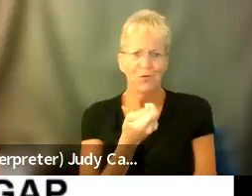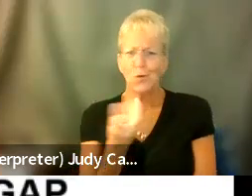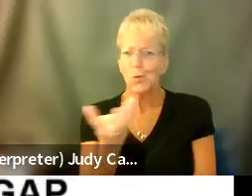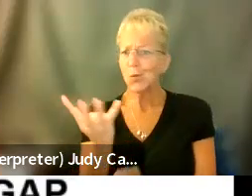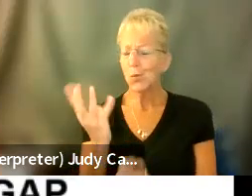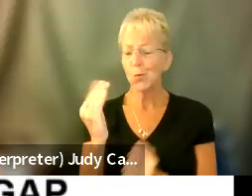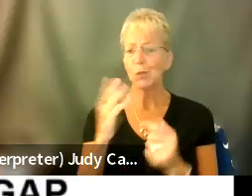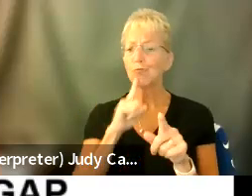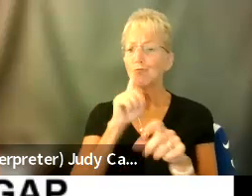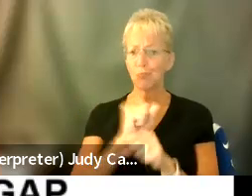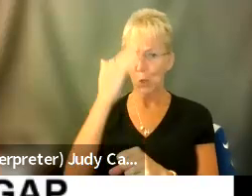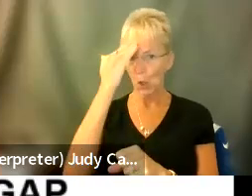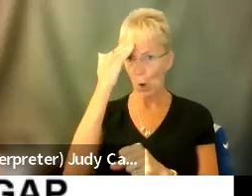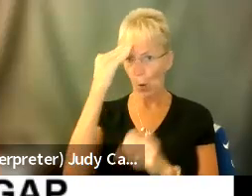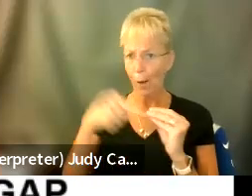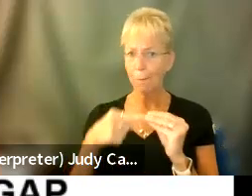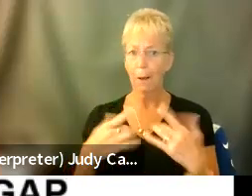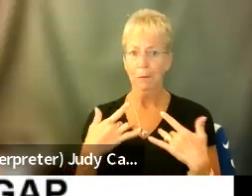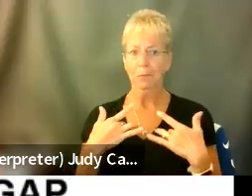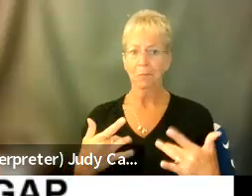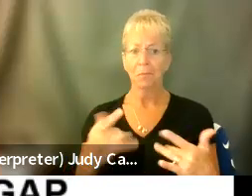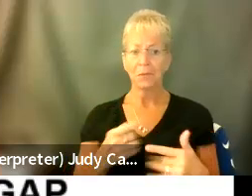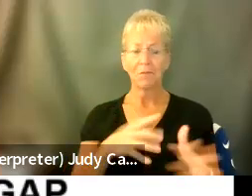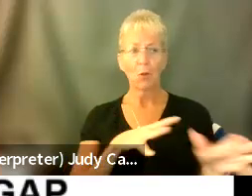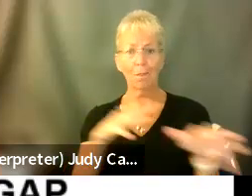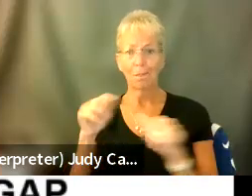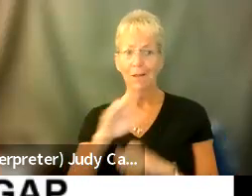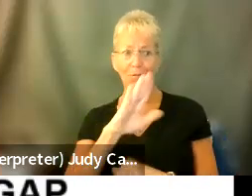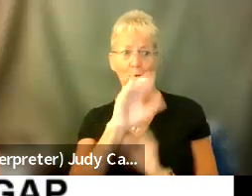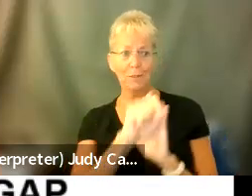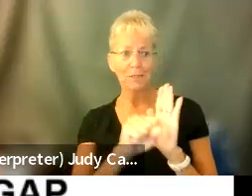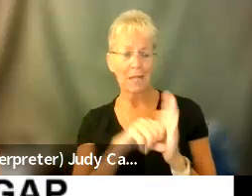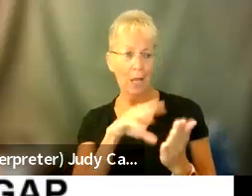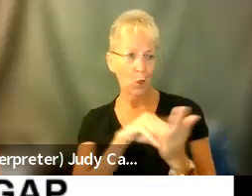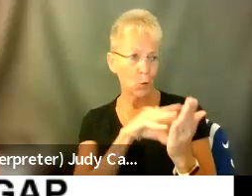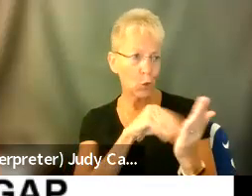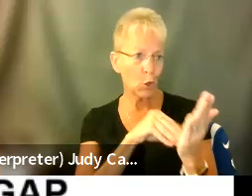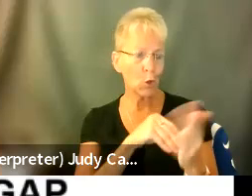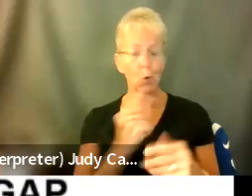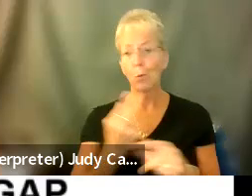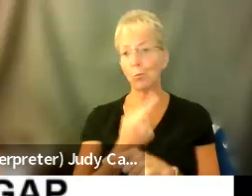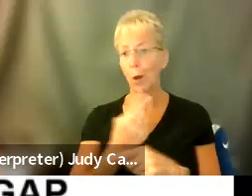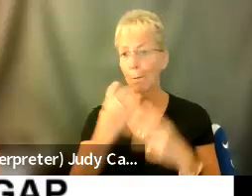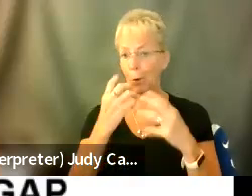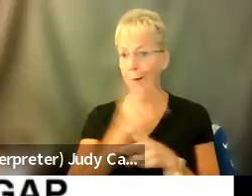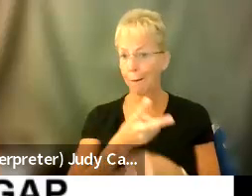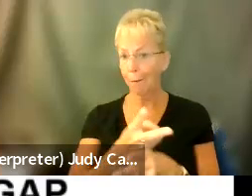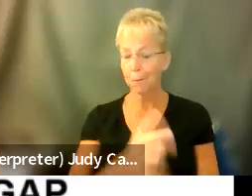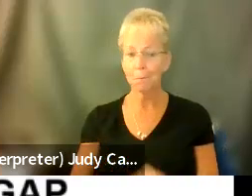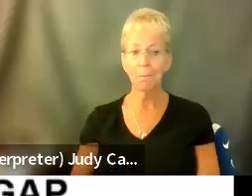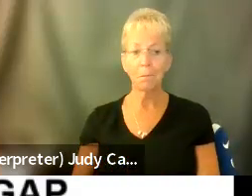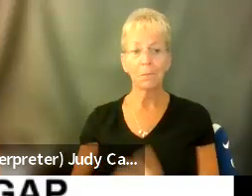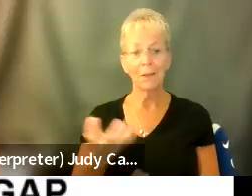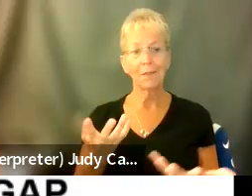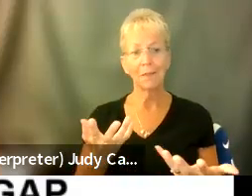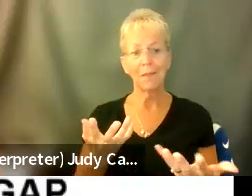that know about it and you usually have to leave your state to find out about it or get proper care, um, which causes its